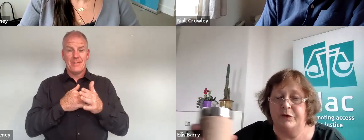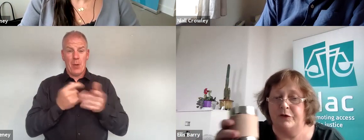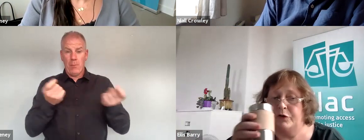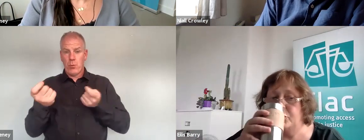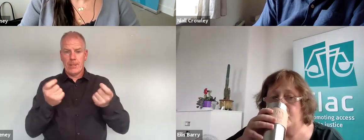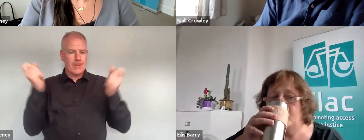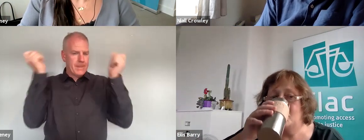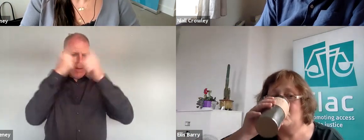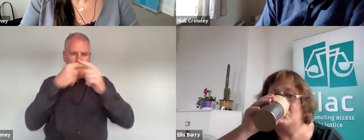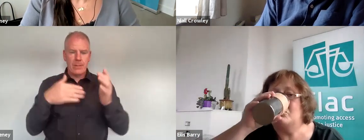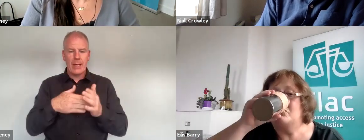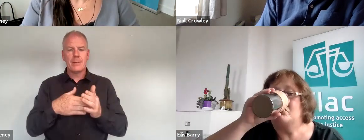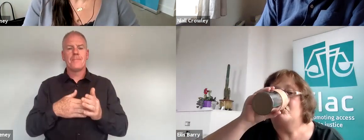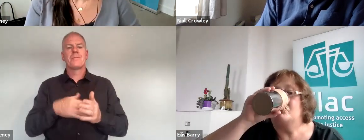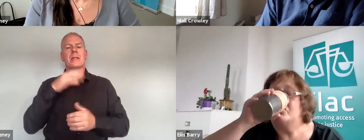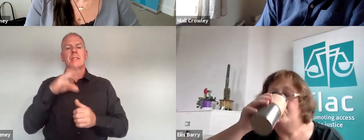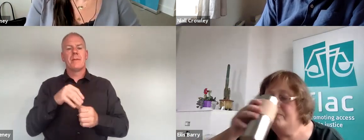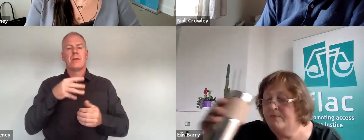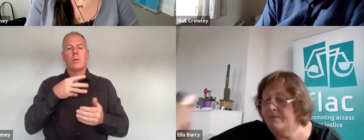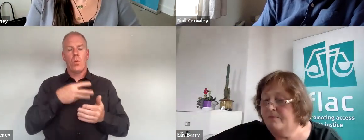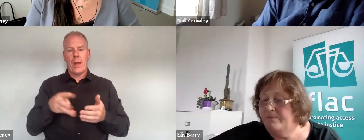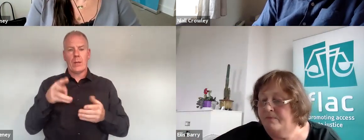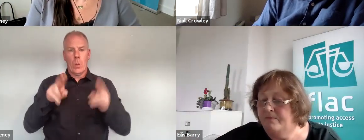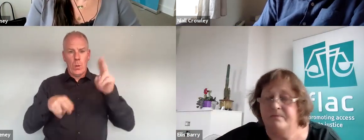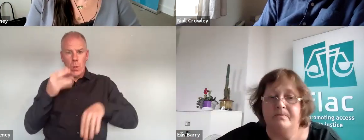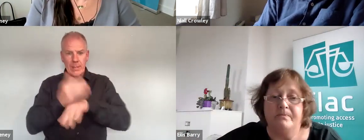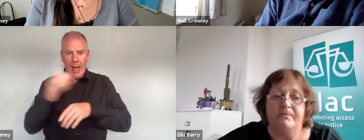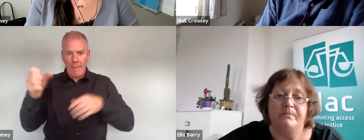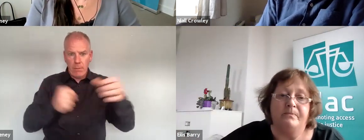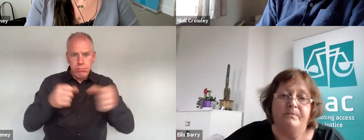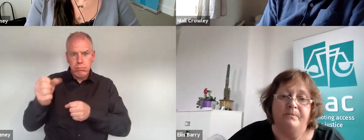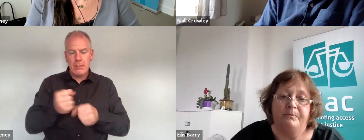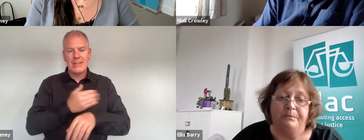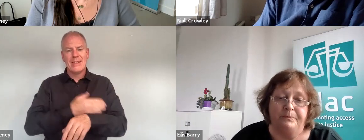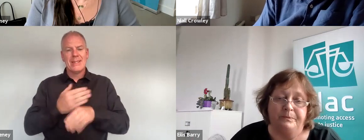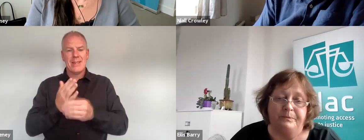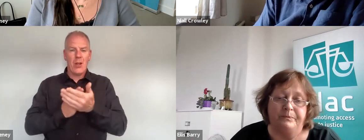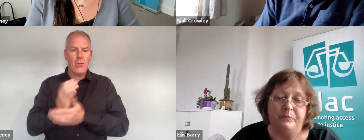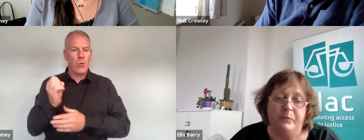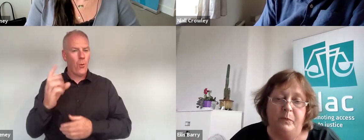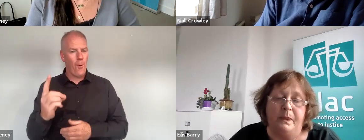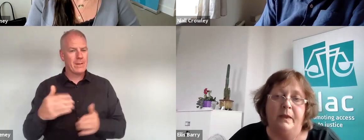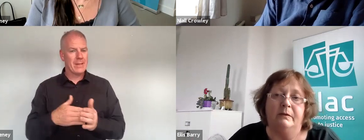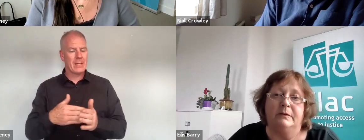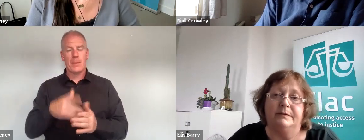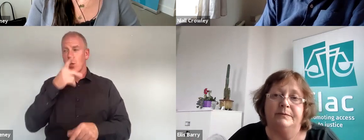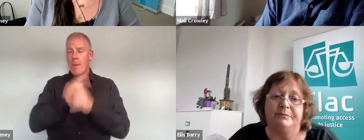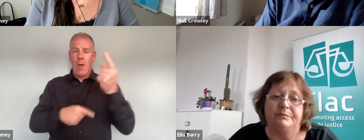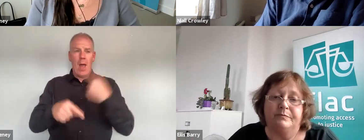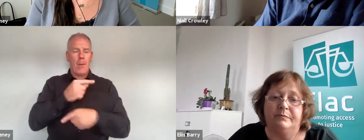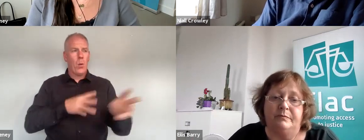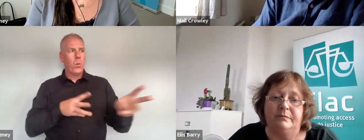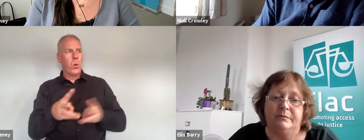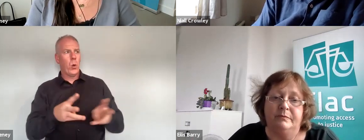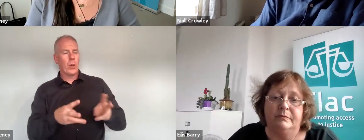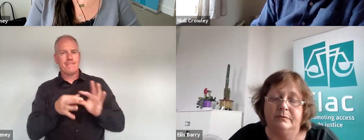challenging and particularly with a lot of new staff starting during this period in terms of our work and